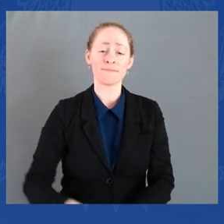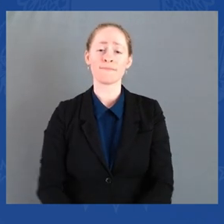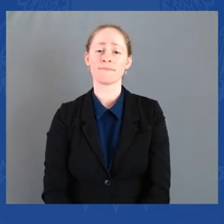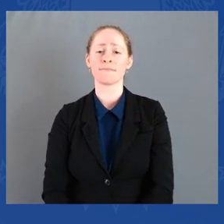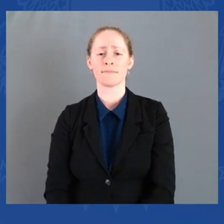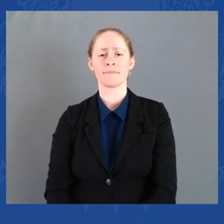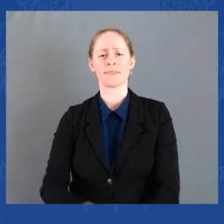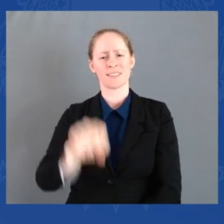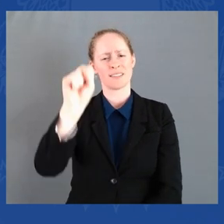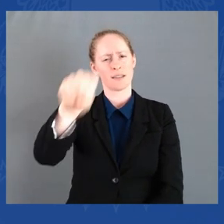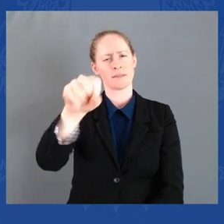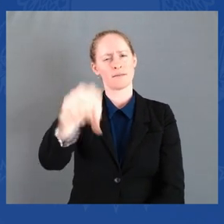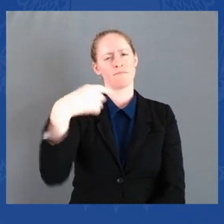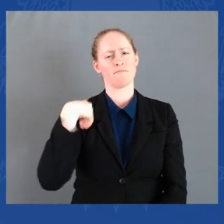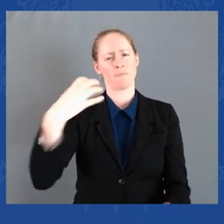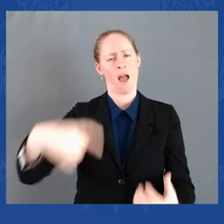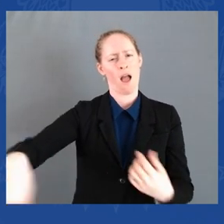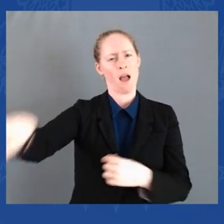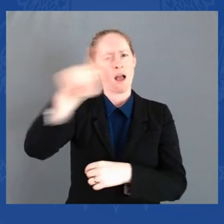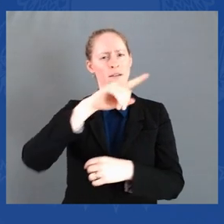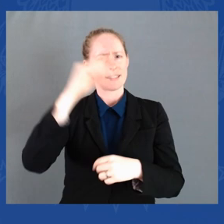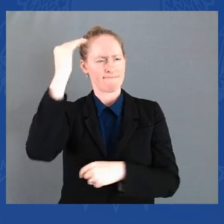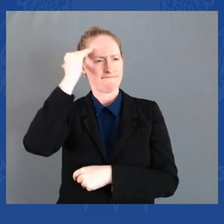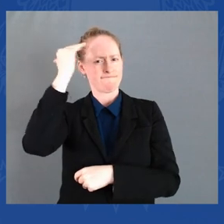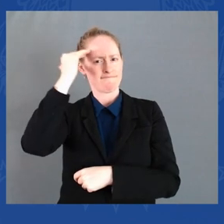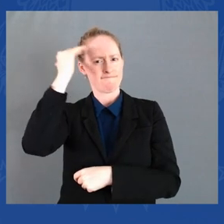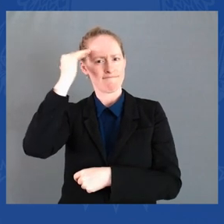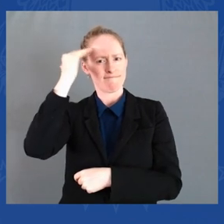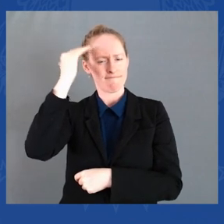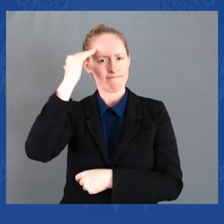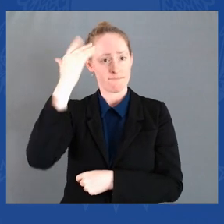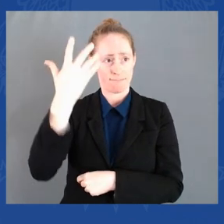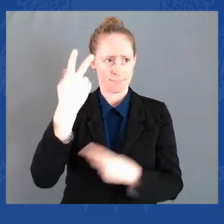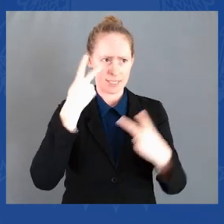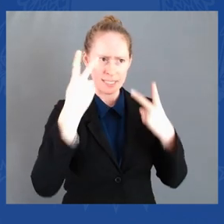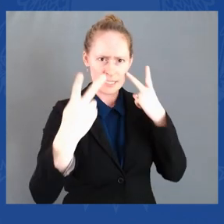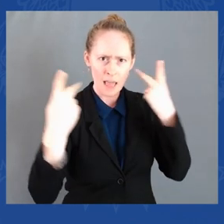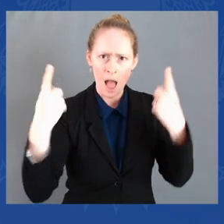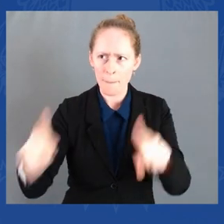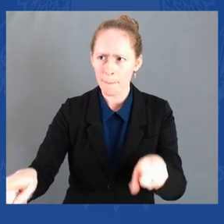about our future collectively, about our future as a nation,